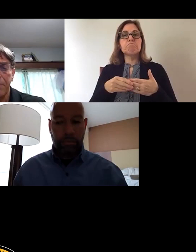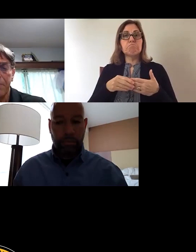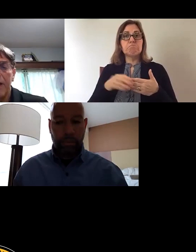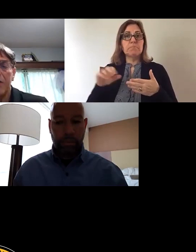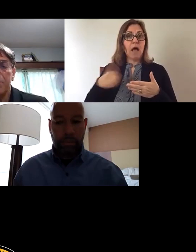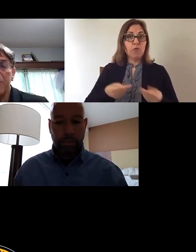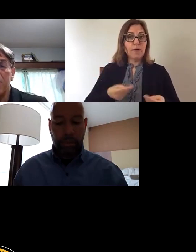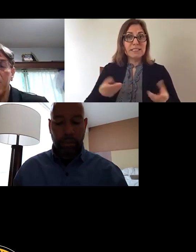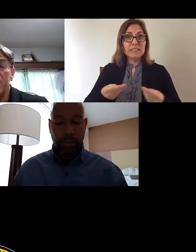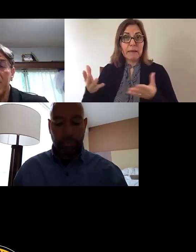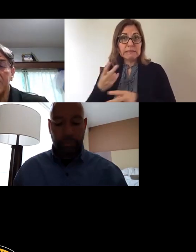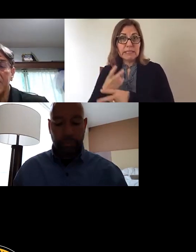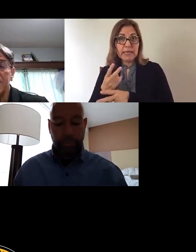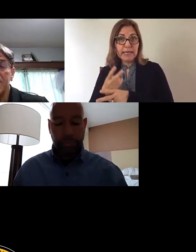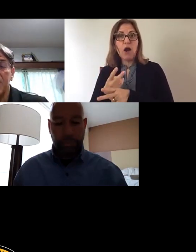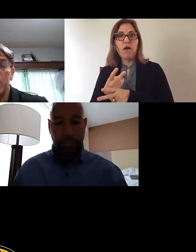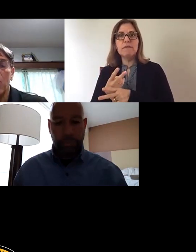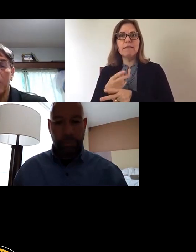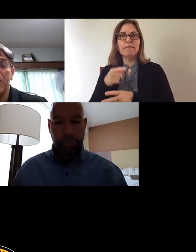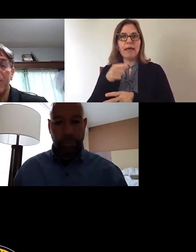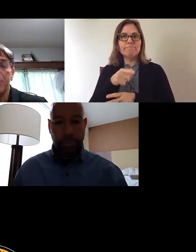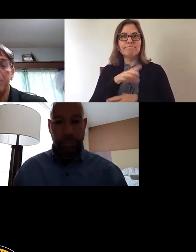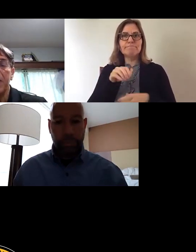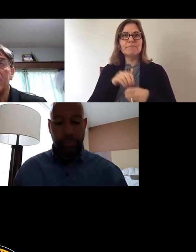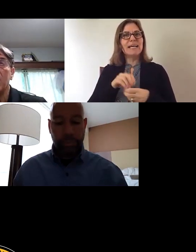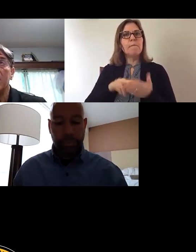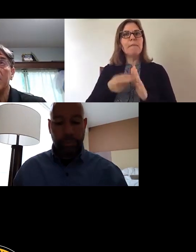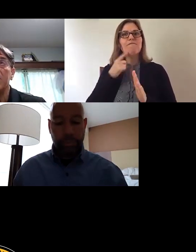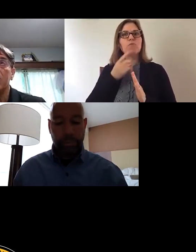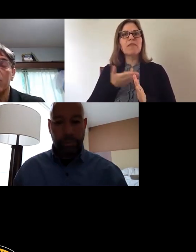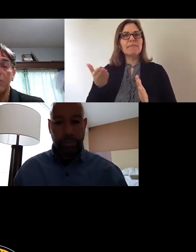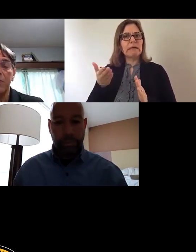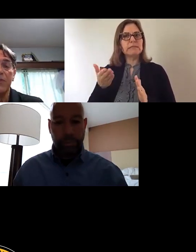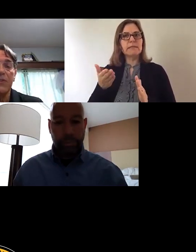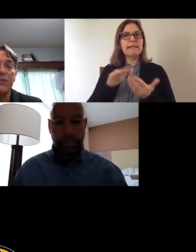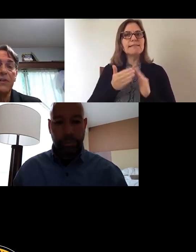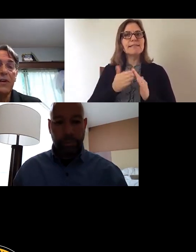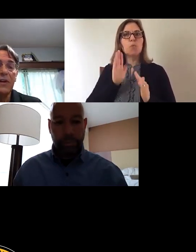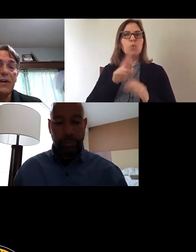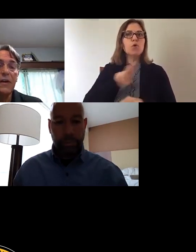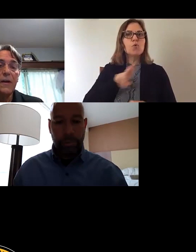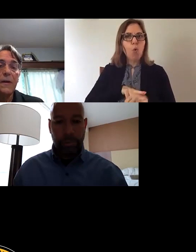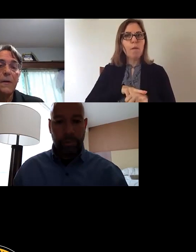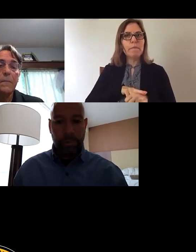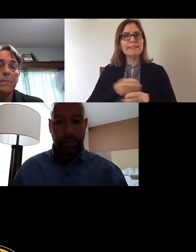of. It's meant for those things that the city would normally spend money on in its course of business.